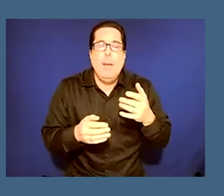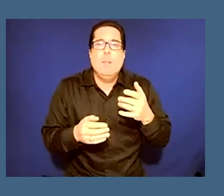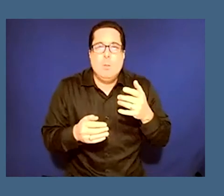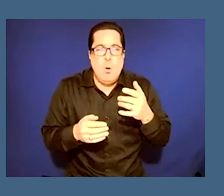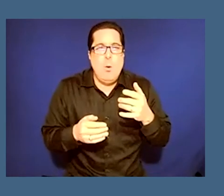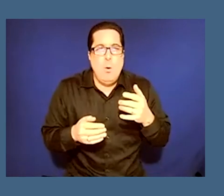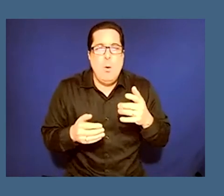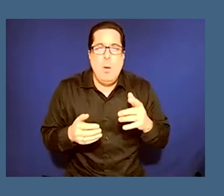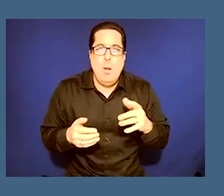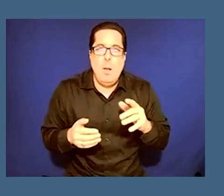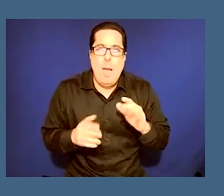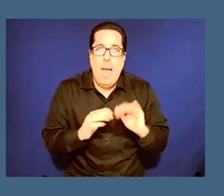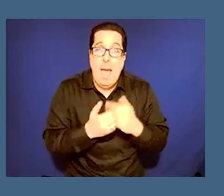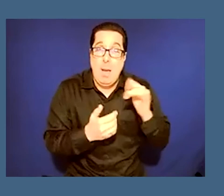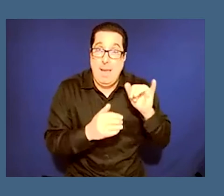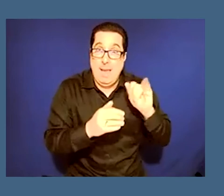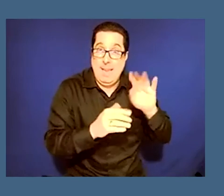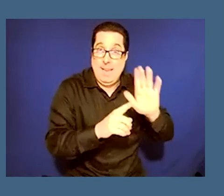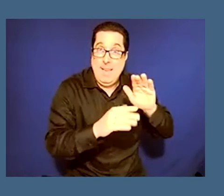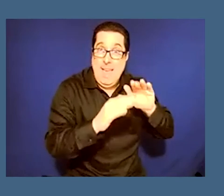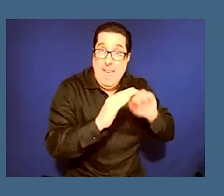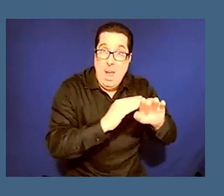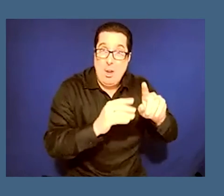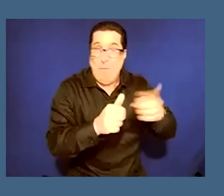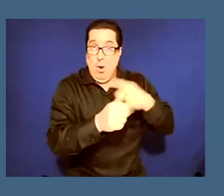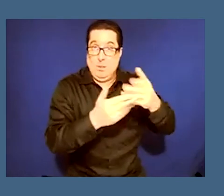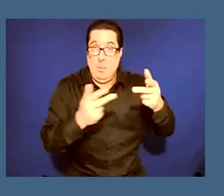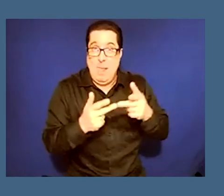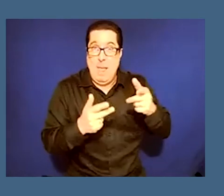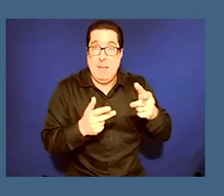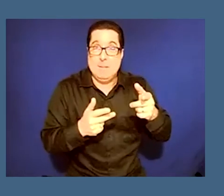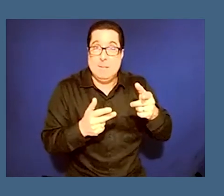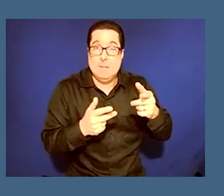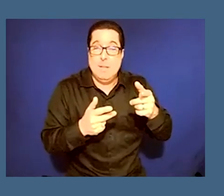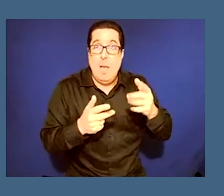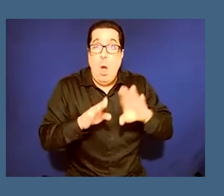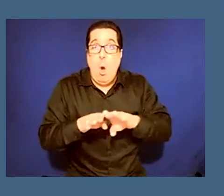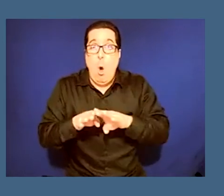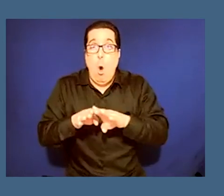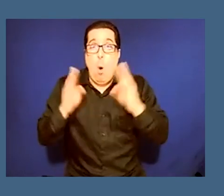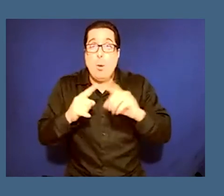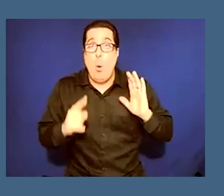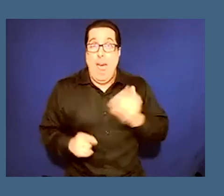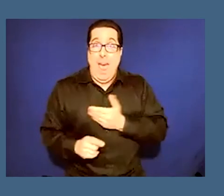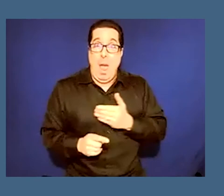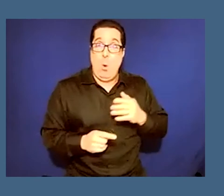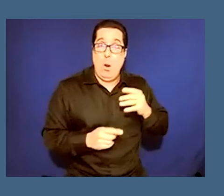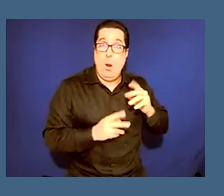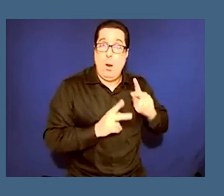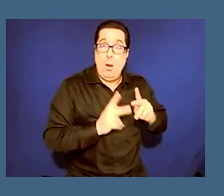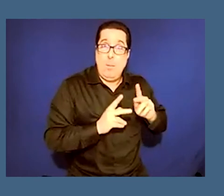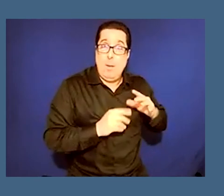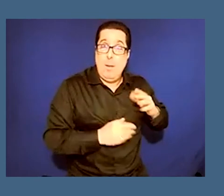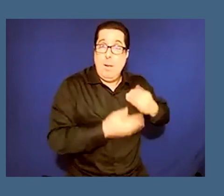which it entered were not open to our ancestors they were closed white spaces so